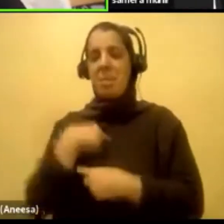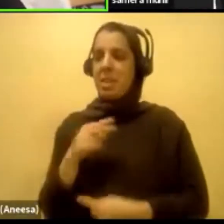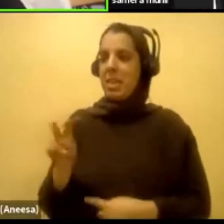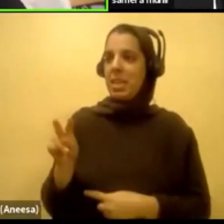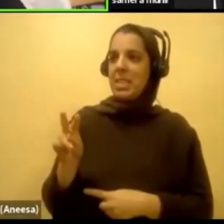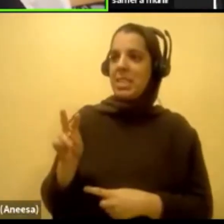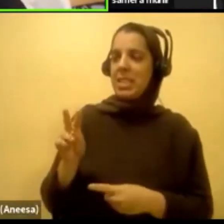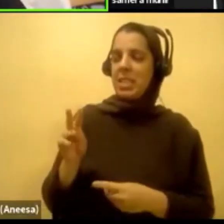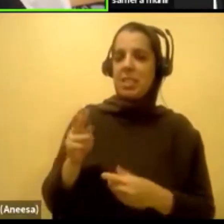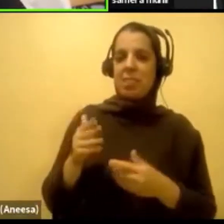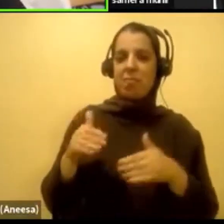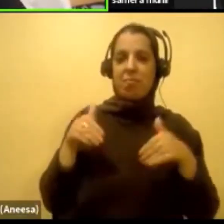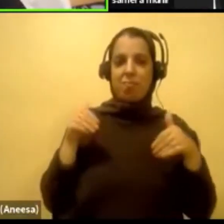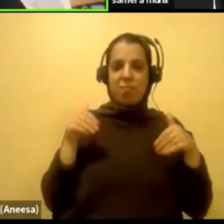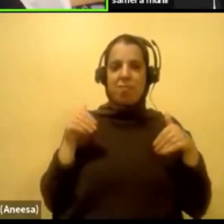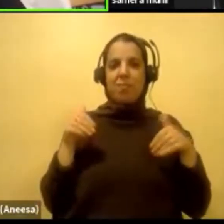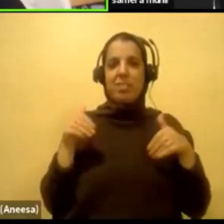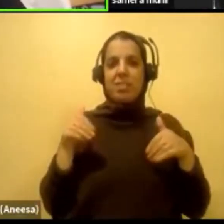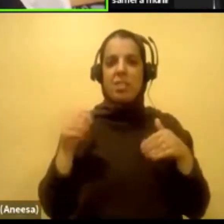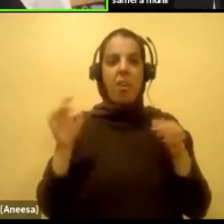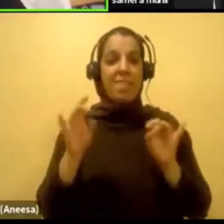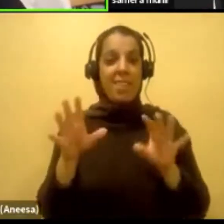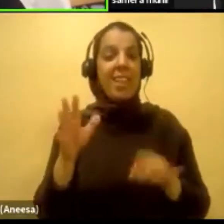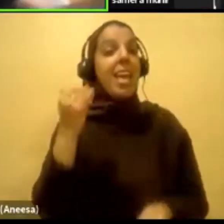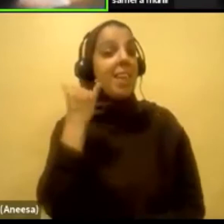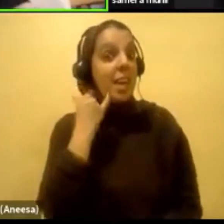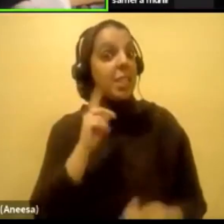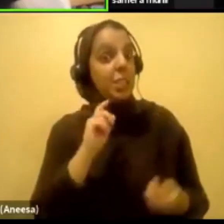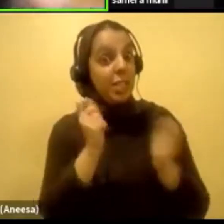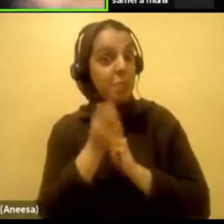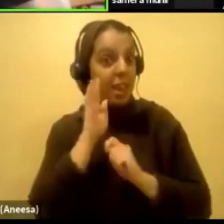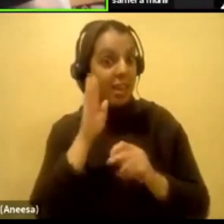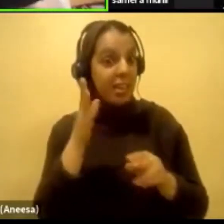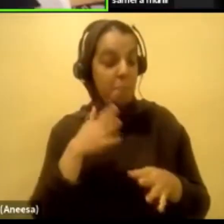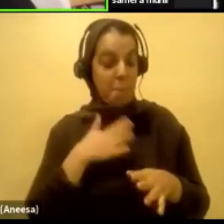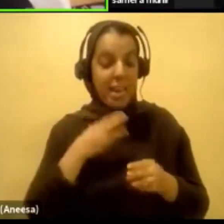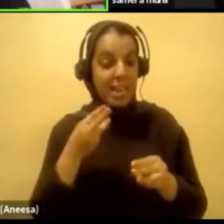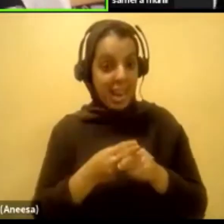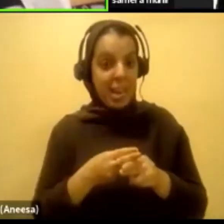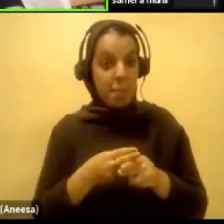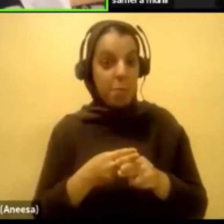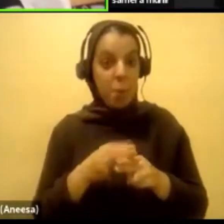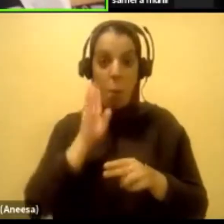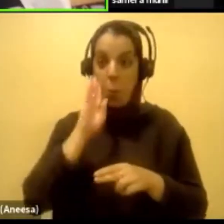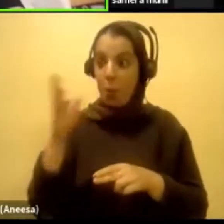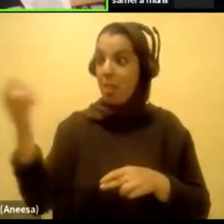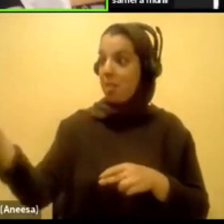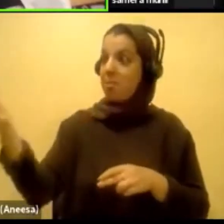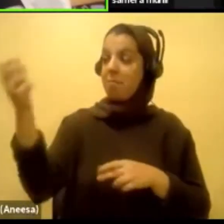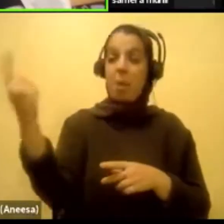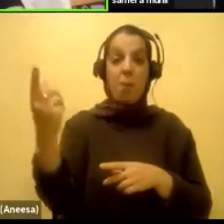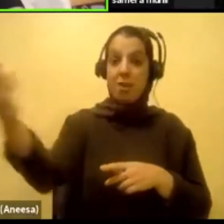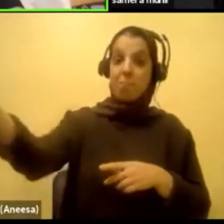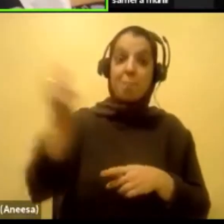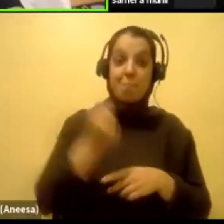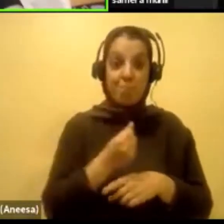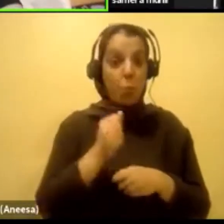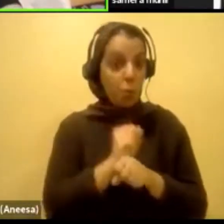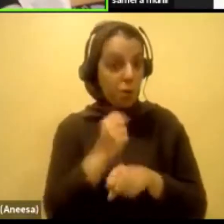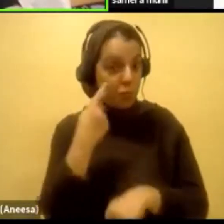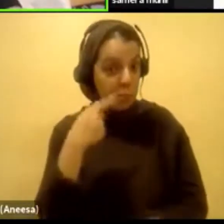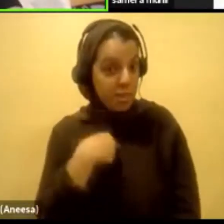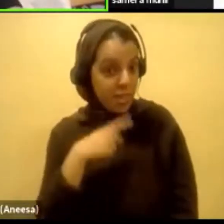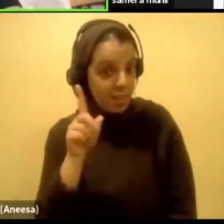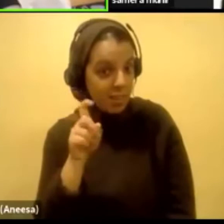if I change a syllable in my name, will that work? Like, like, what's it going to be? It, like, the racism I deal with is